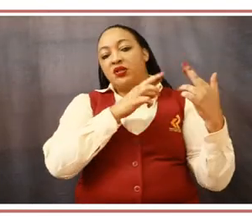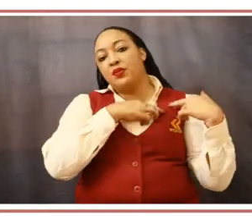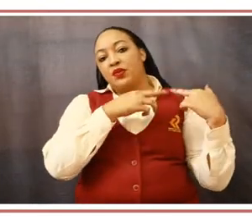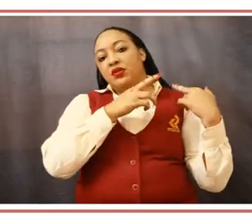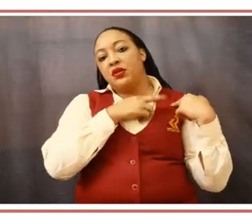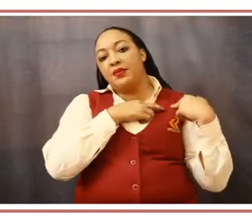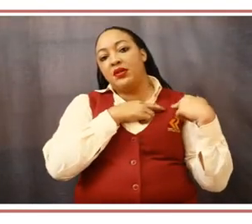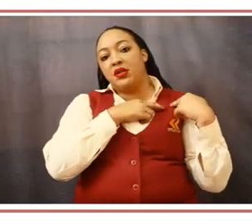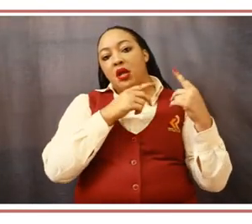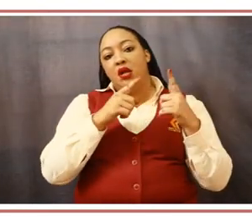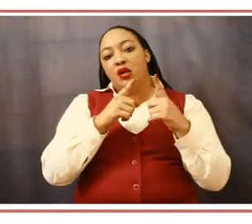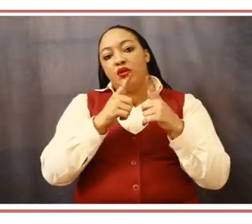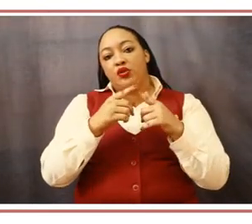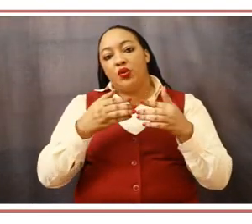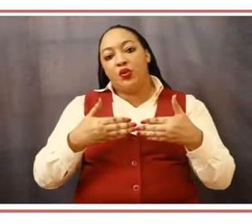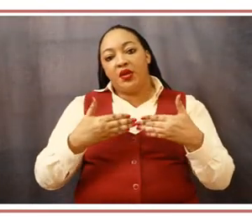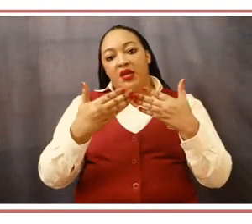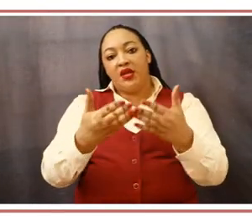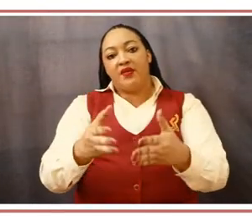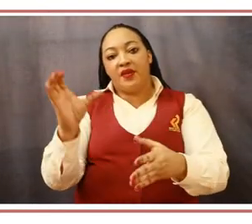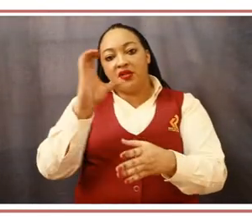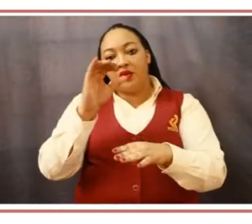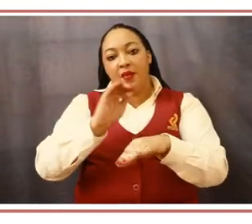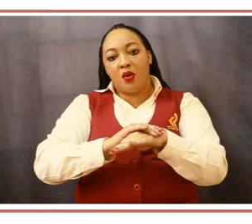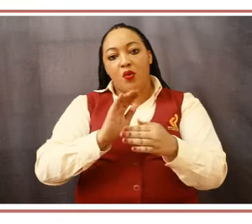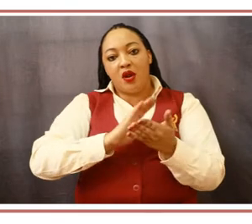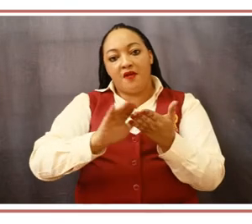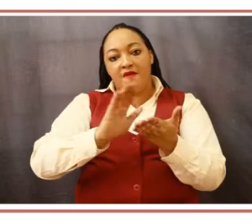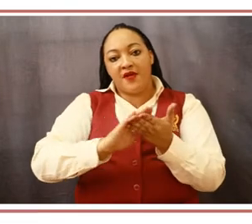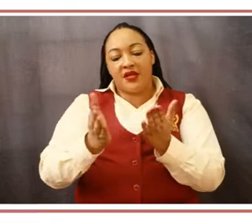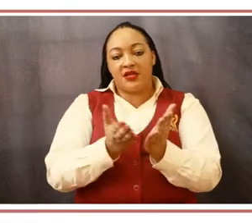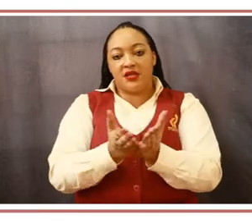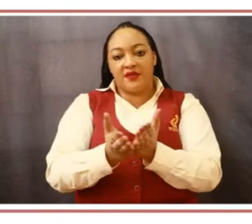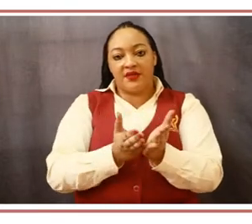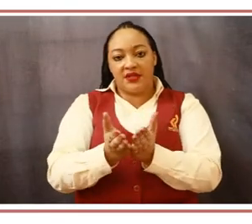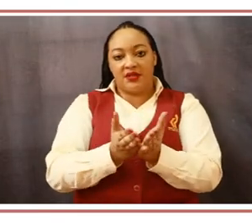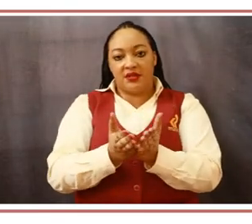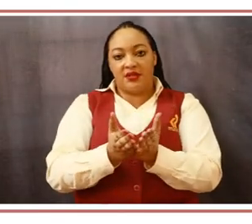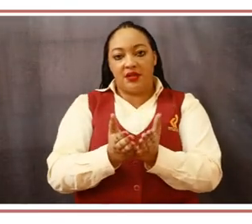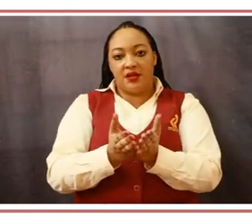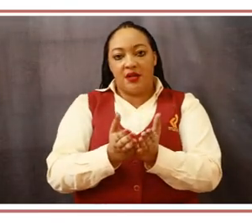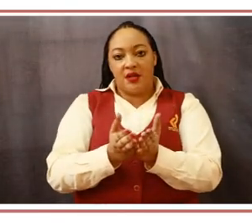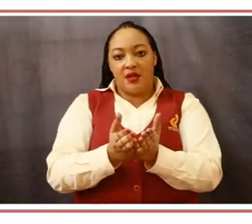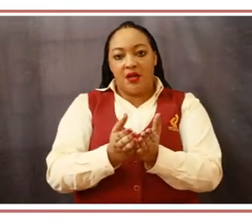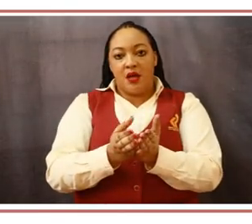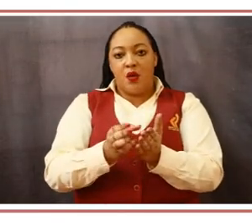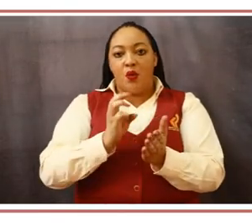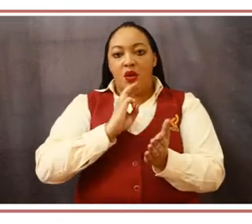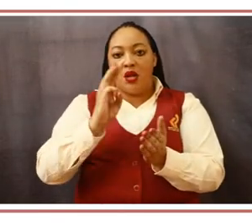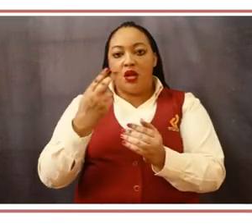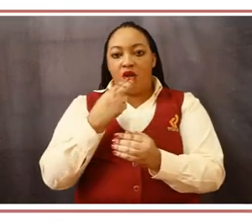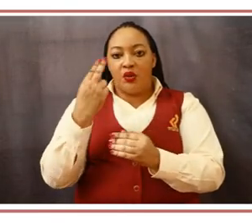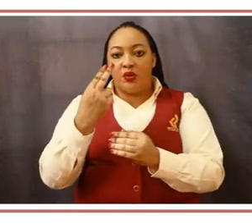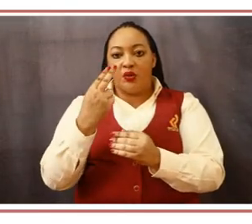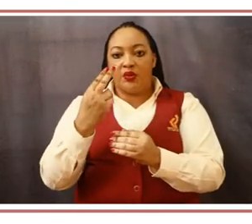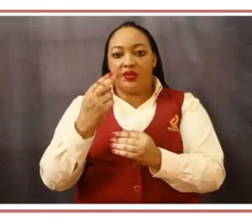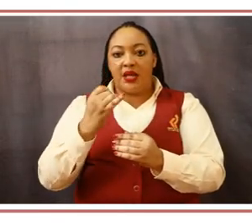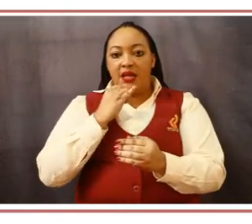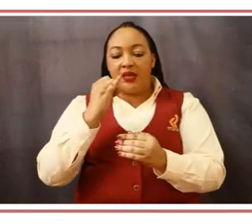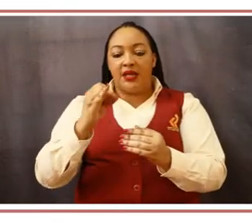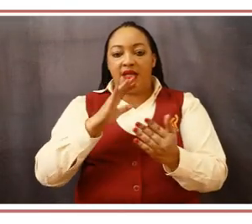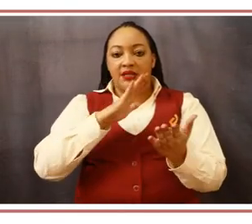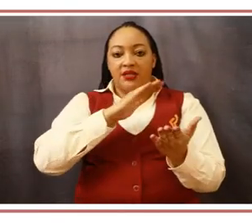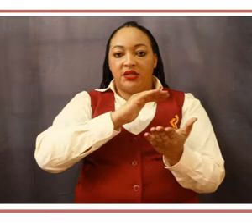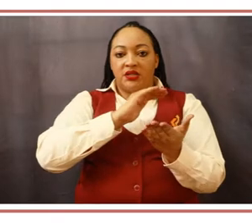commitment to provide our customers with quality and efficient services. We will use this Charter to outline what you expect to receive from us